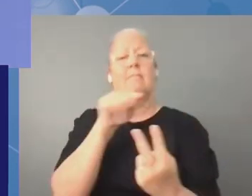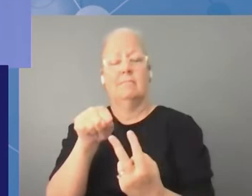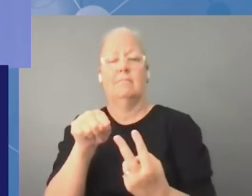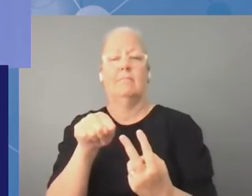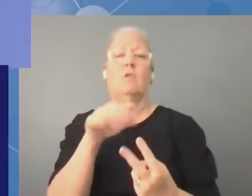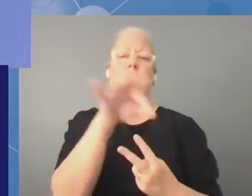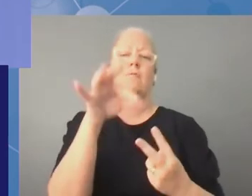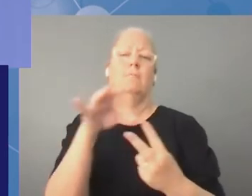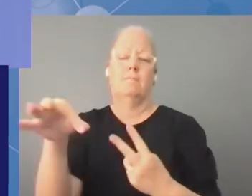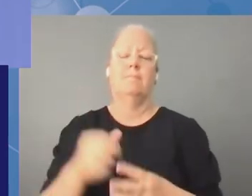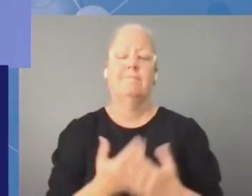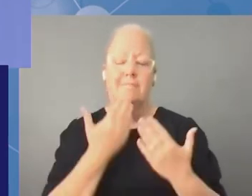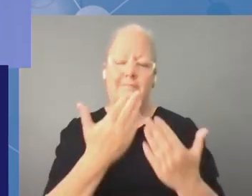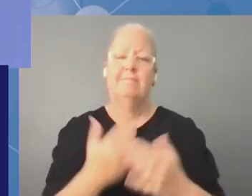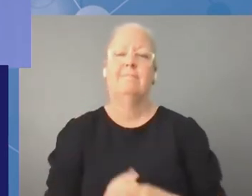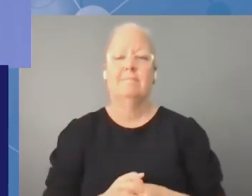yes please